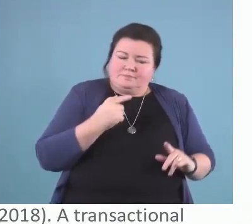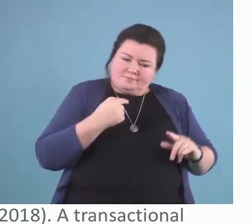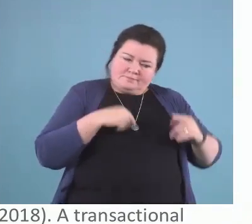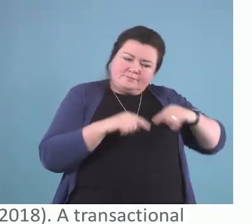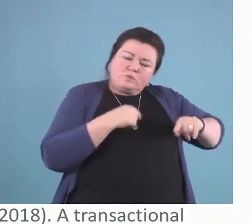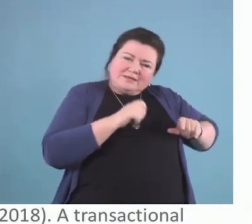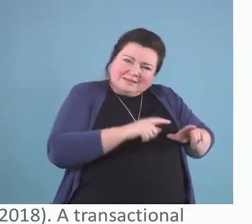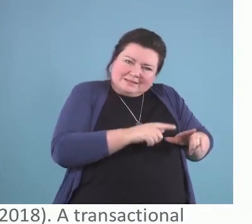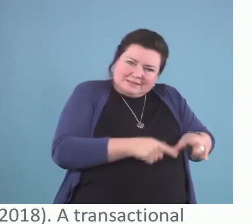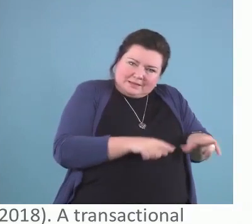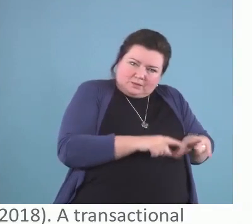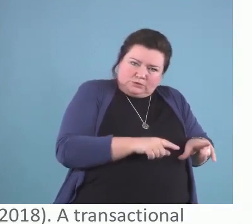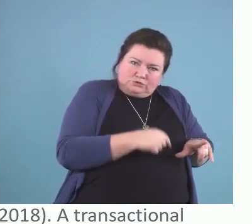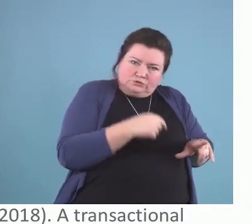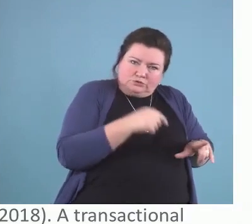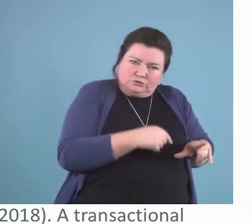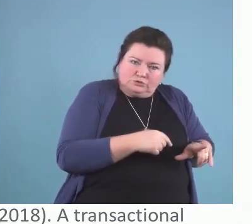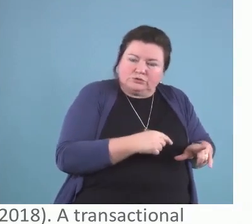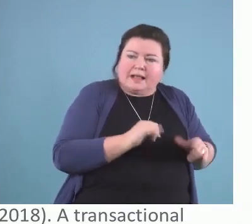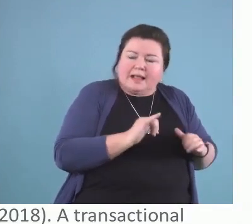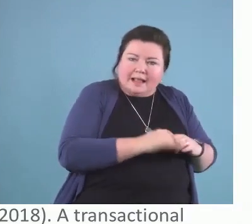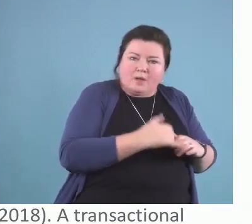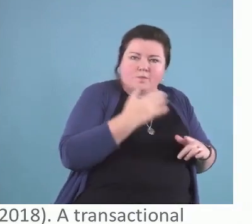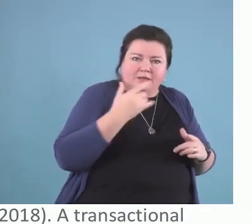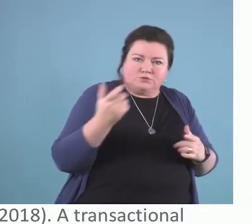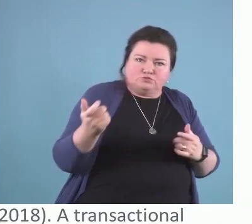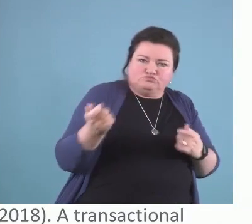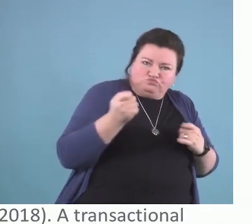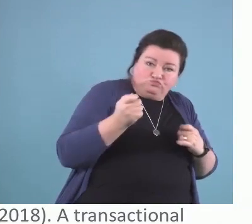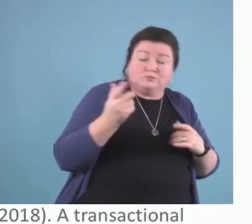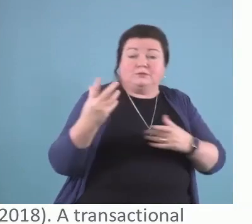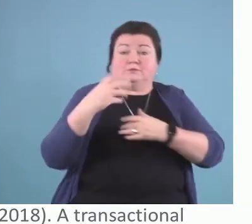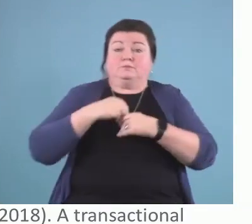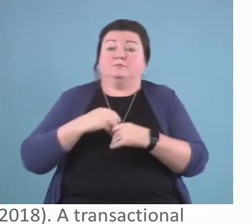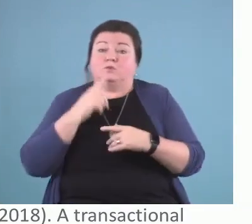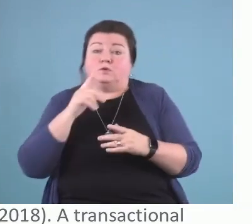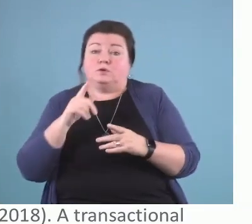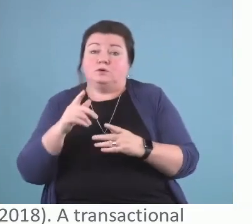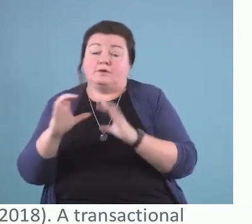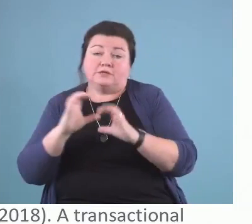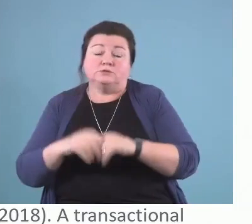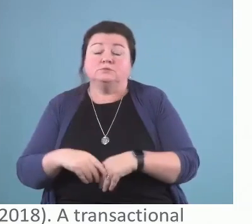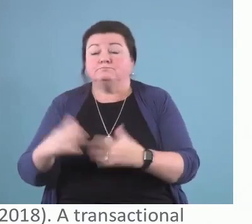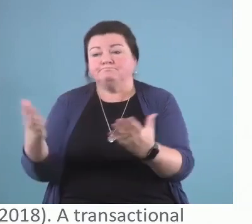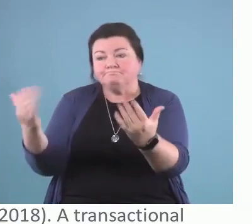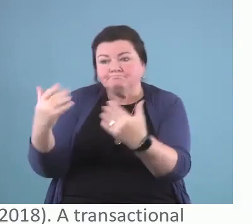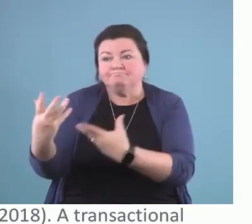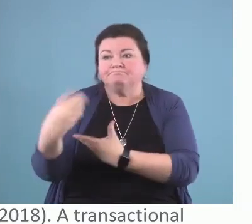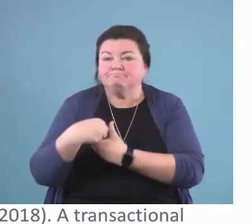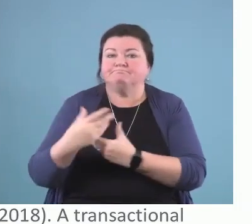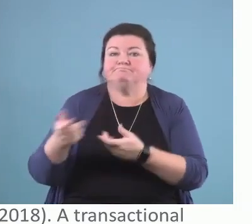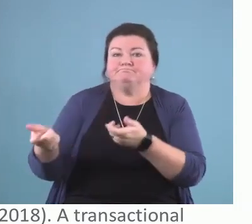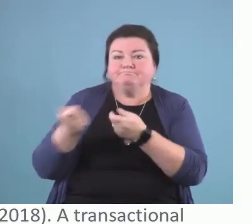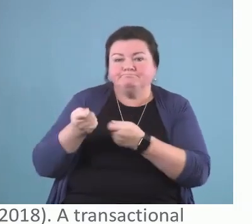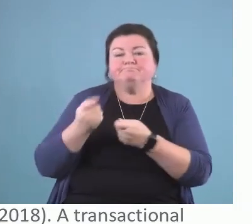engage them in conversation. And I find the motivational interviewing approach is really a nice way of trying to